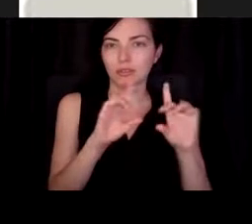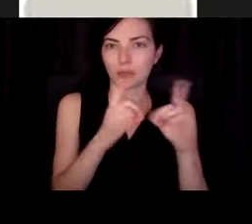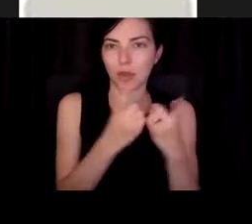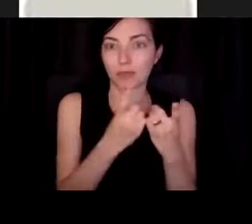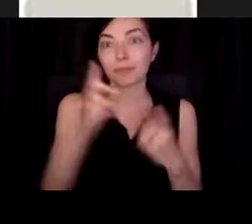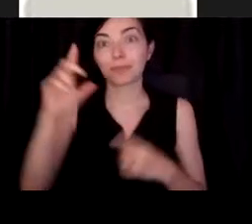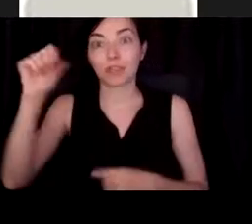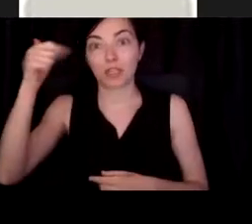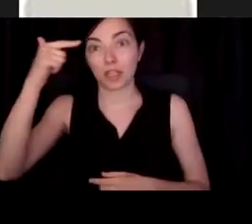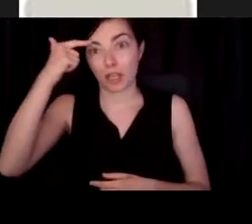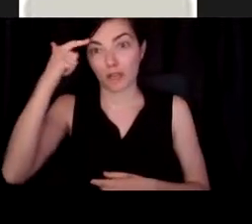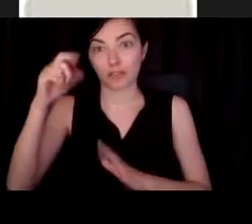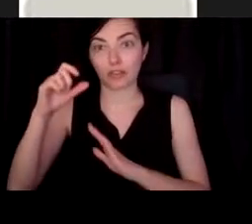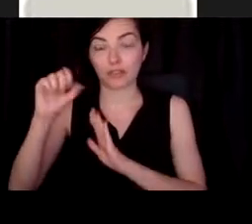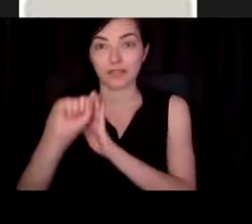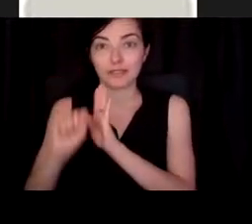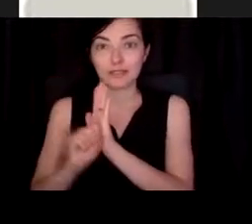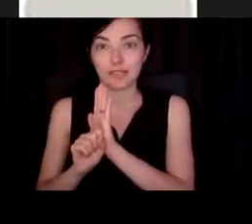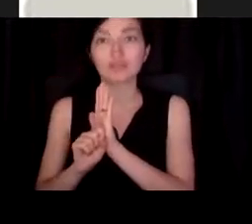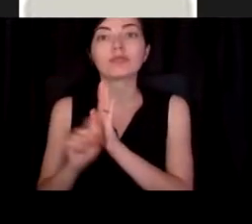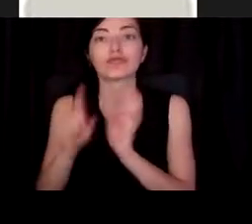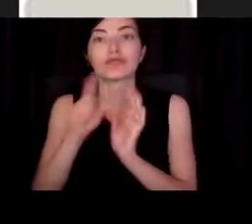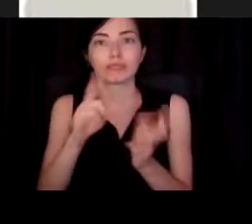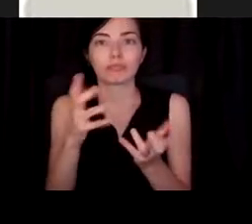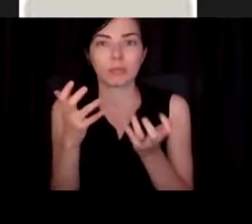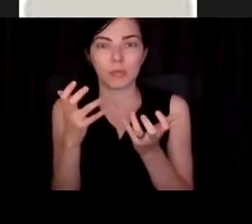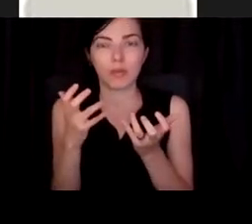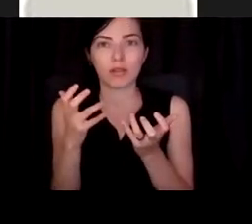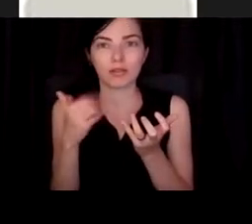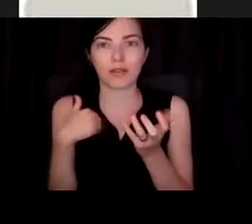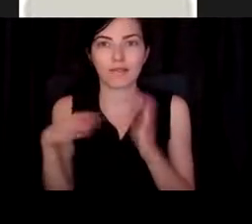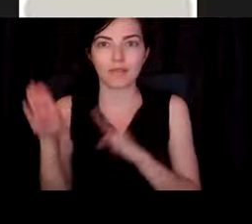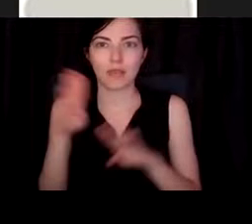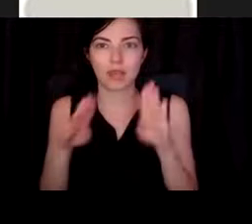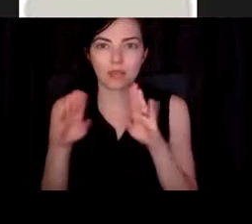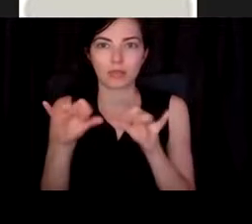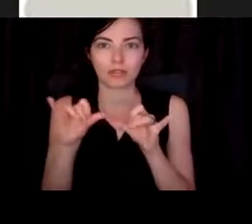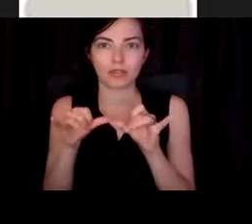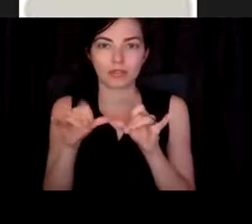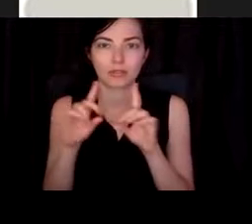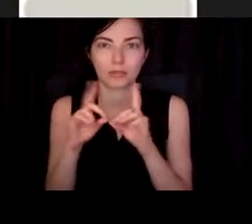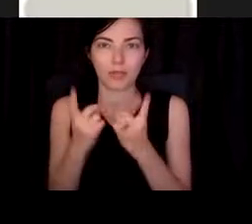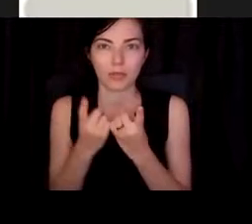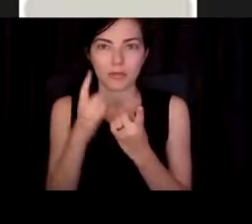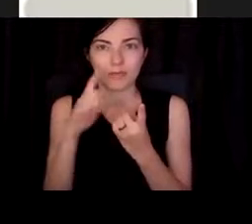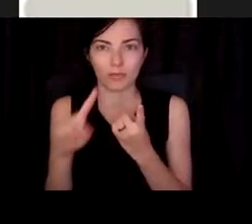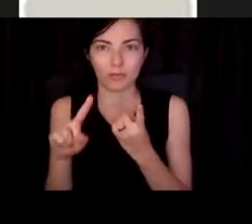of the state at the time really wanted there to be a bioengineering department in the state of Colorado.